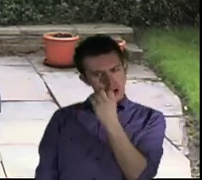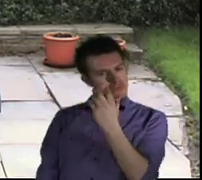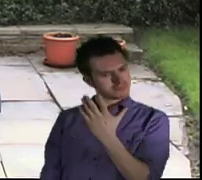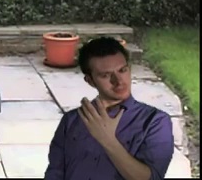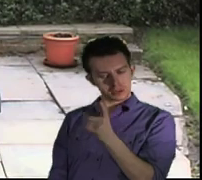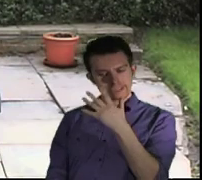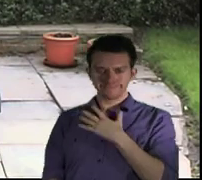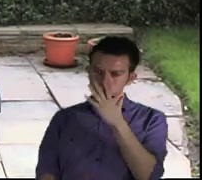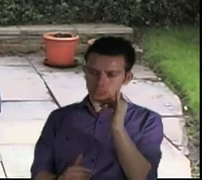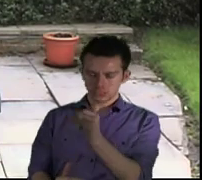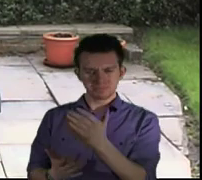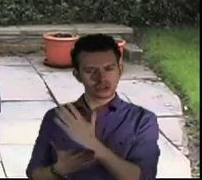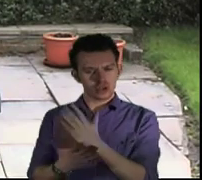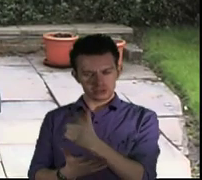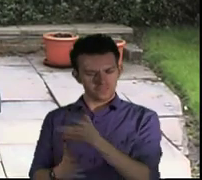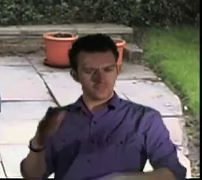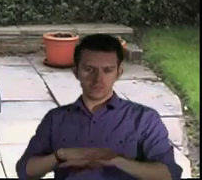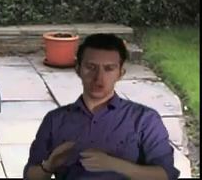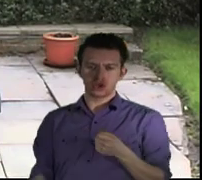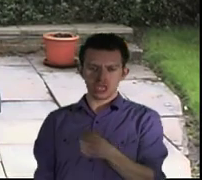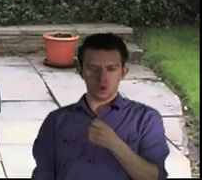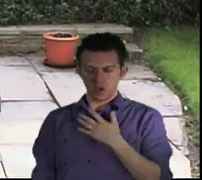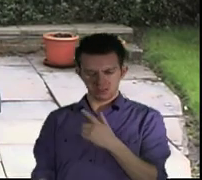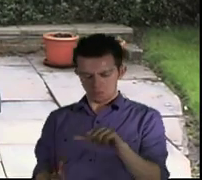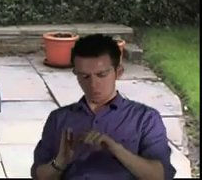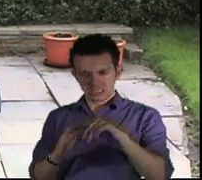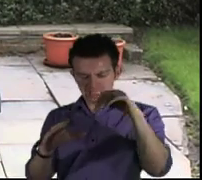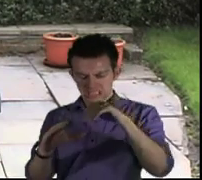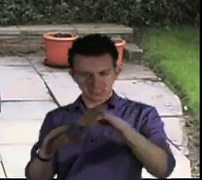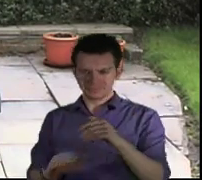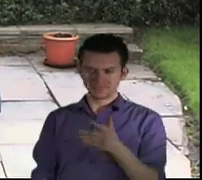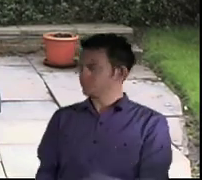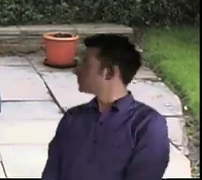You can't eat them now, you eager beaver. They need to go on the barbecue first.